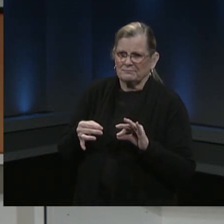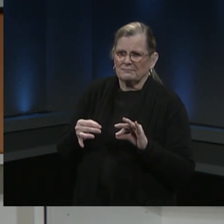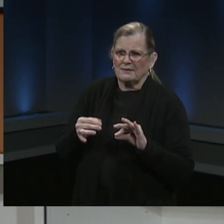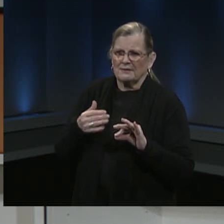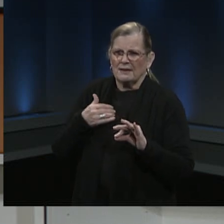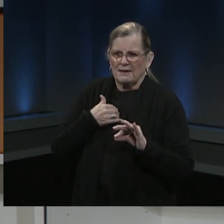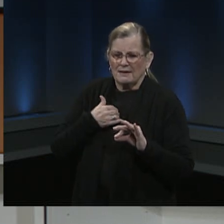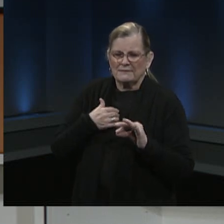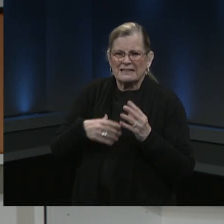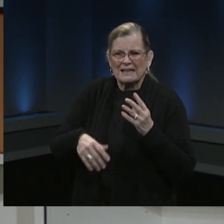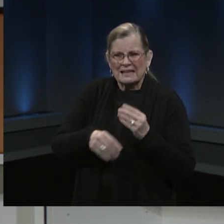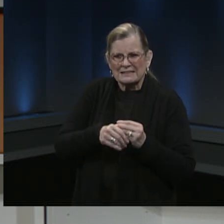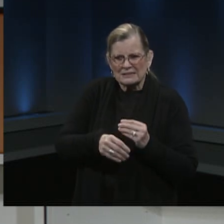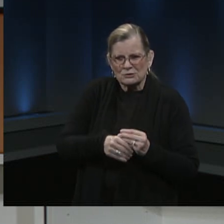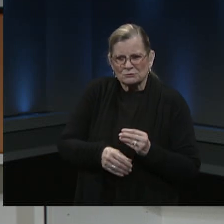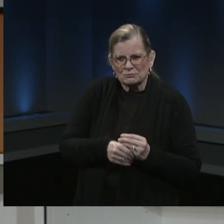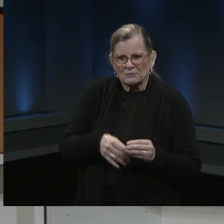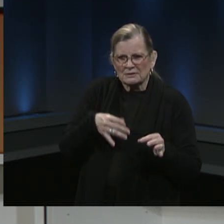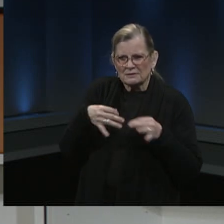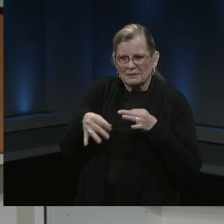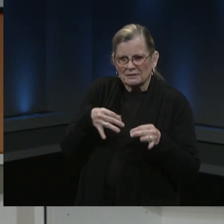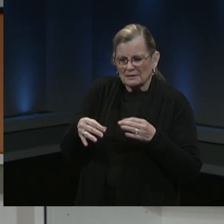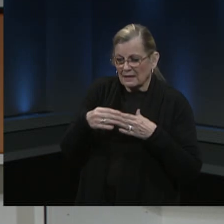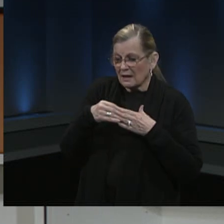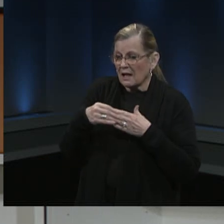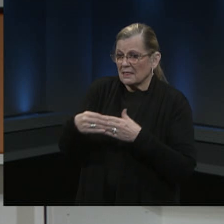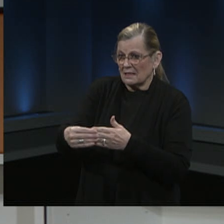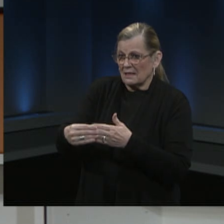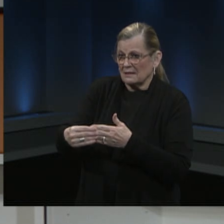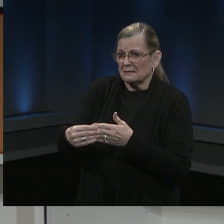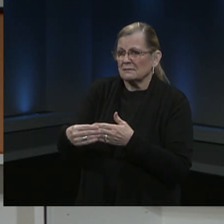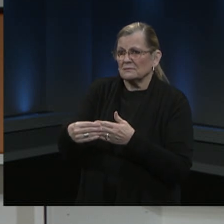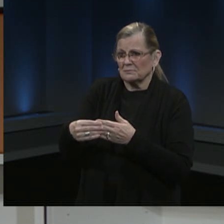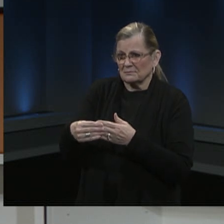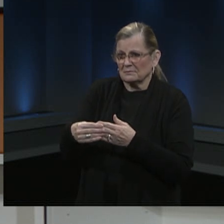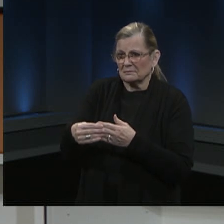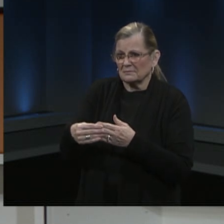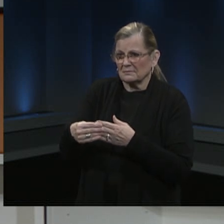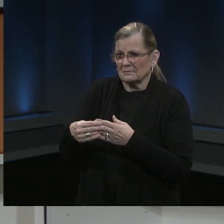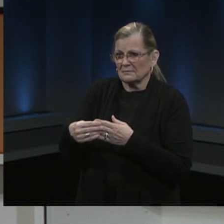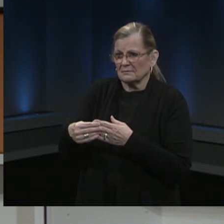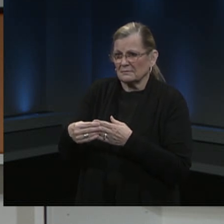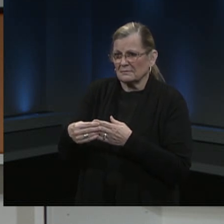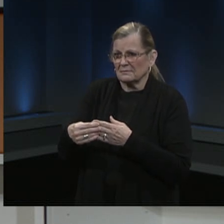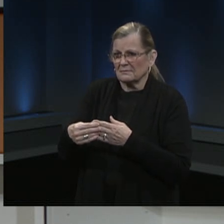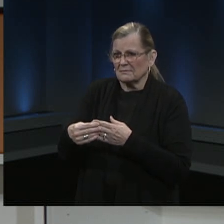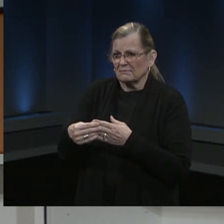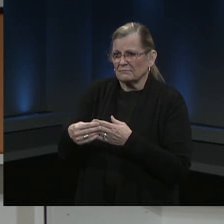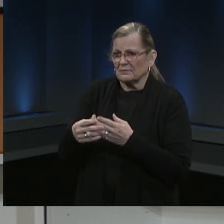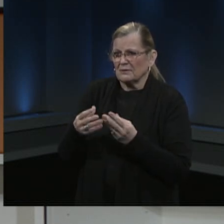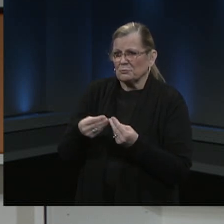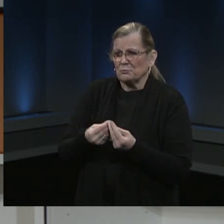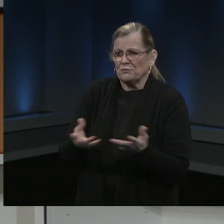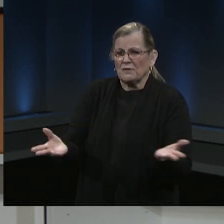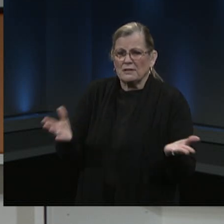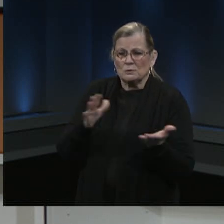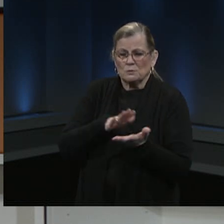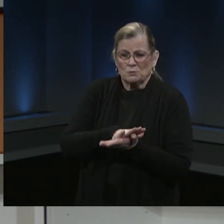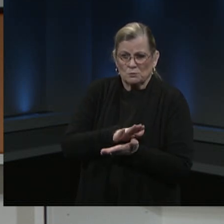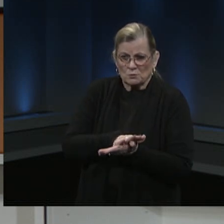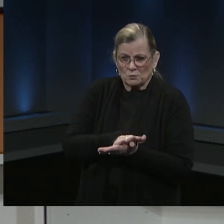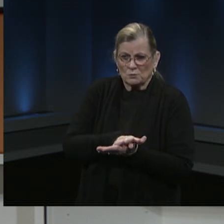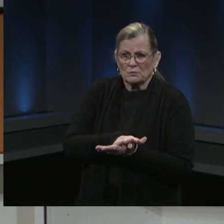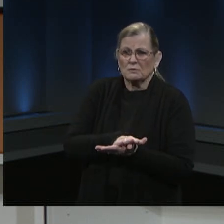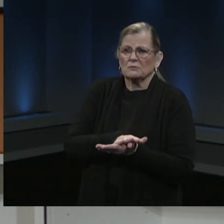Department of Health in partnership with the Virginia Department of Education will be providing schools so that schools can have